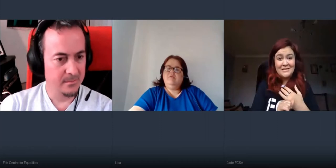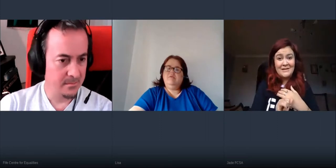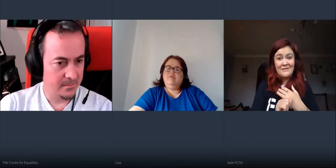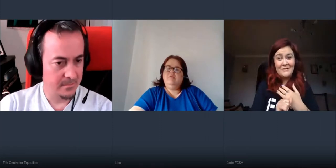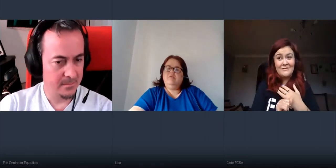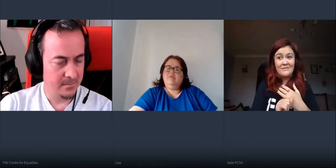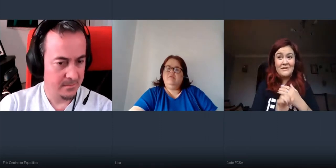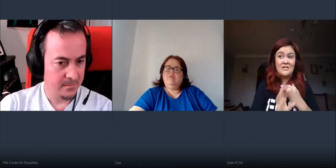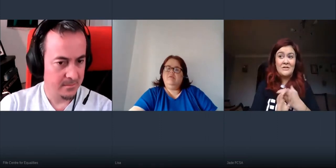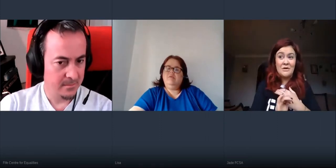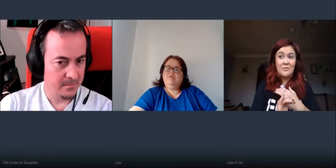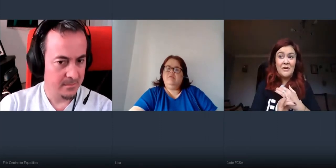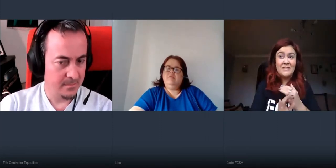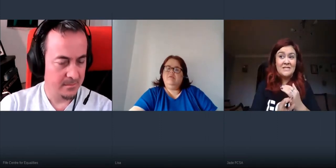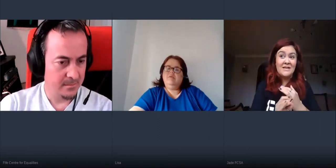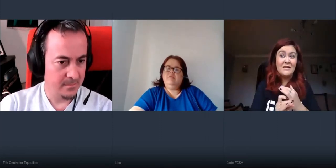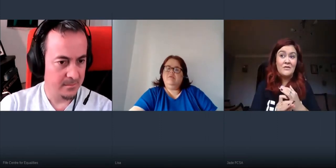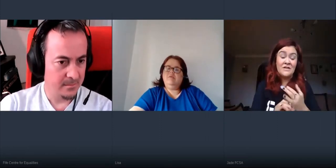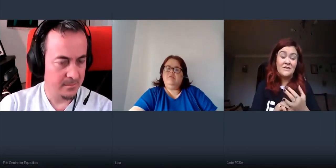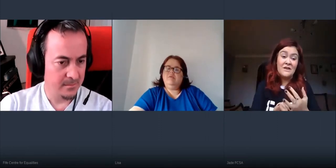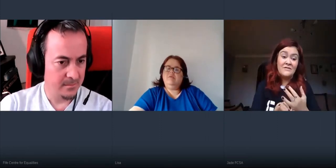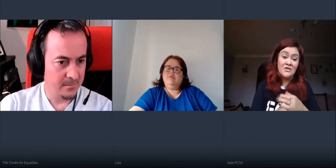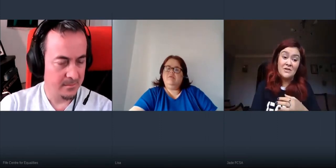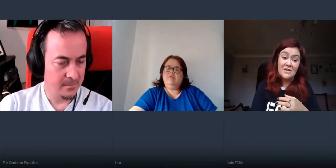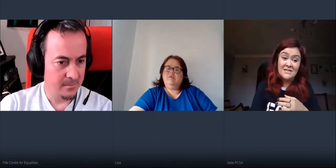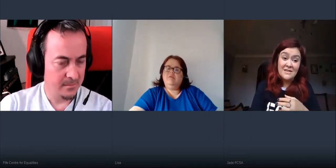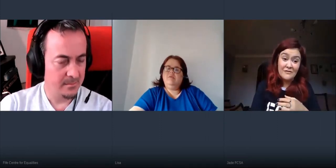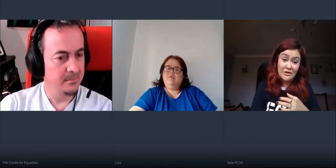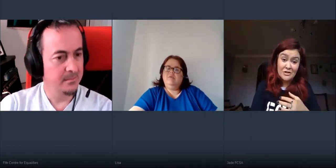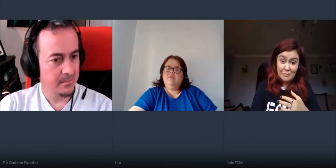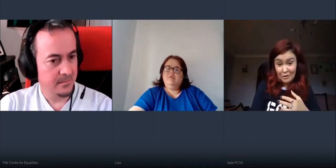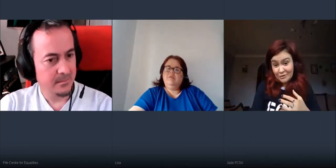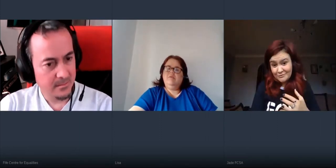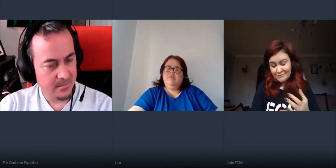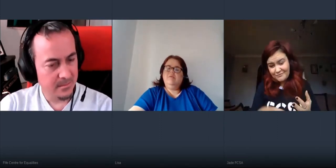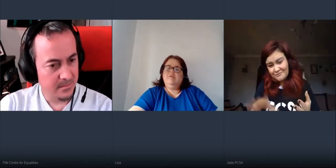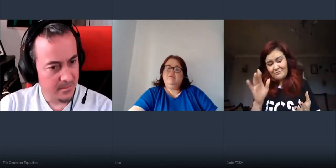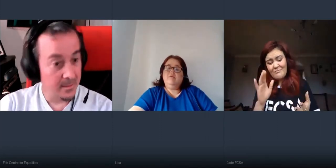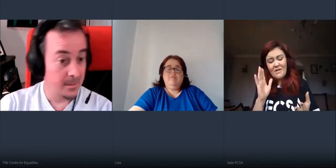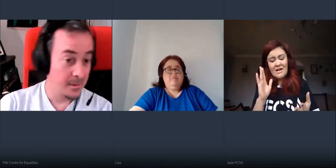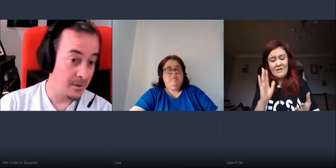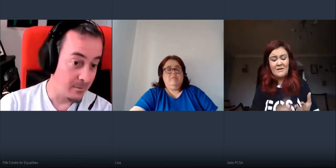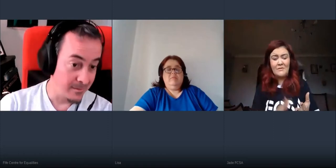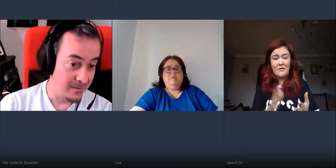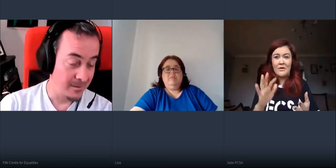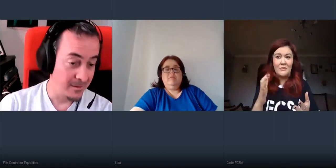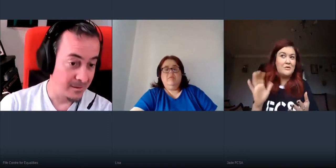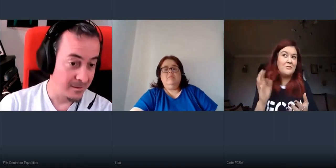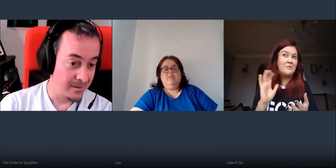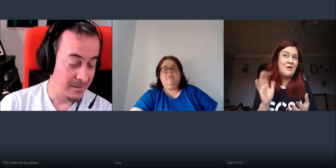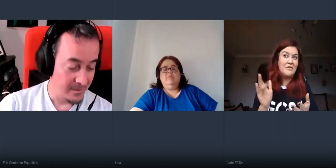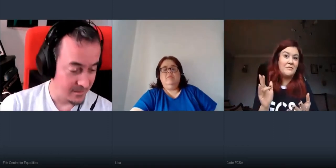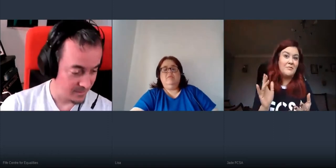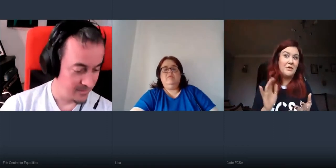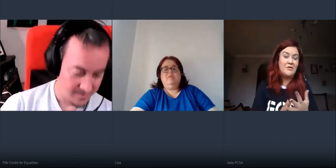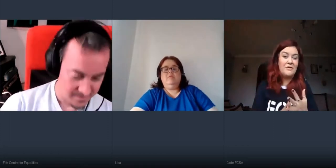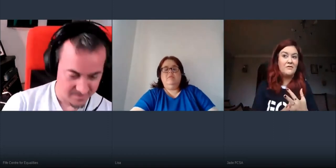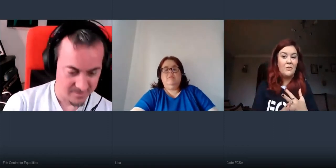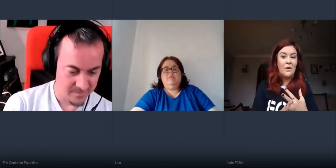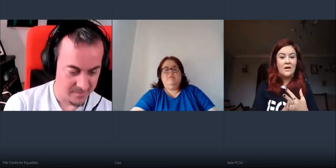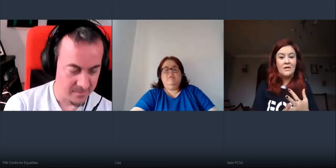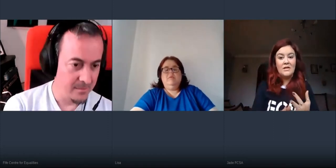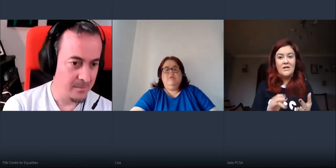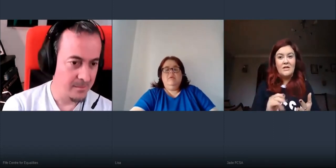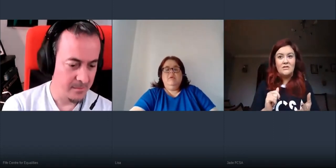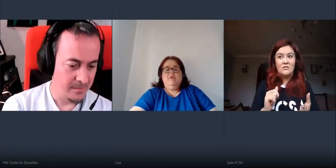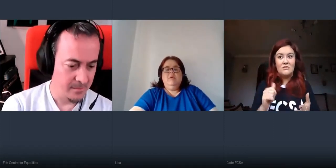they actually was our previous cycling officer they've just released their first book um and then we've got another one who's on about book three or four